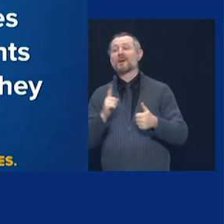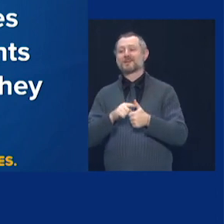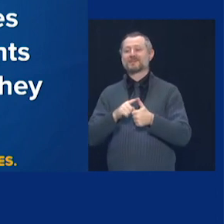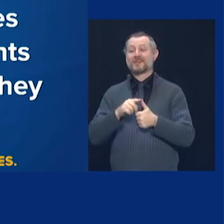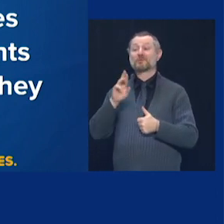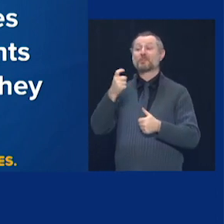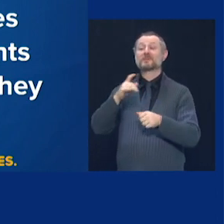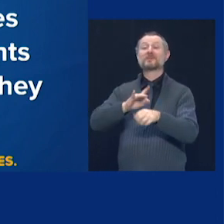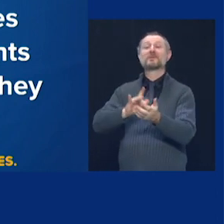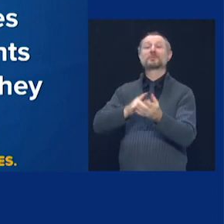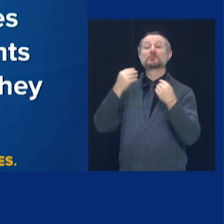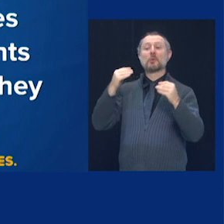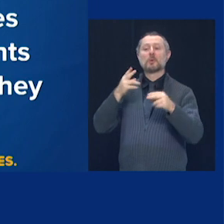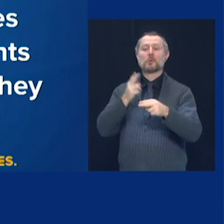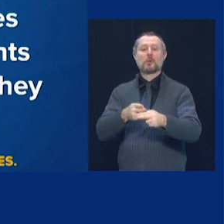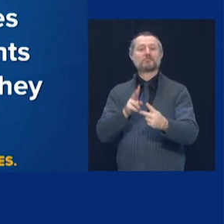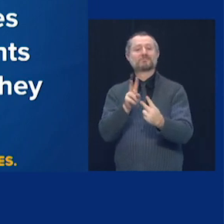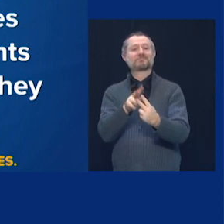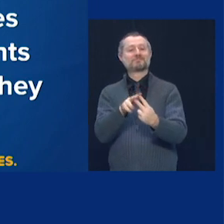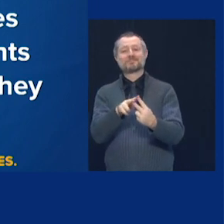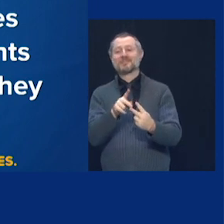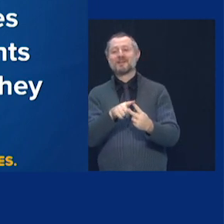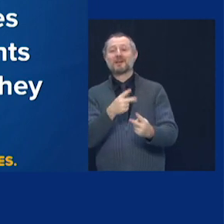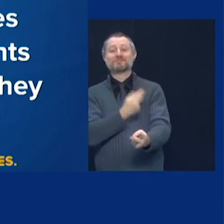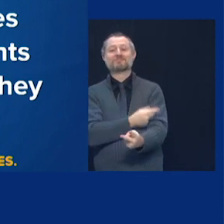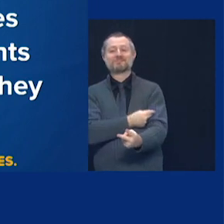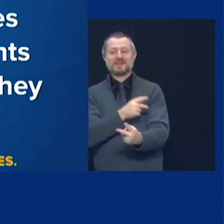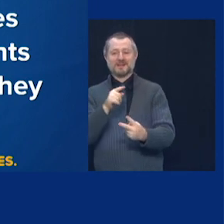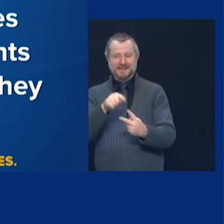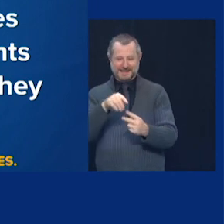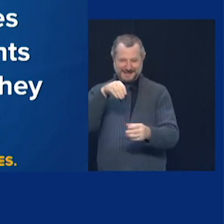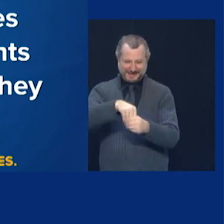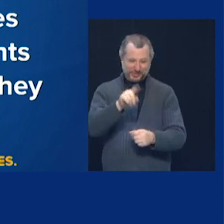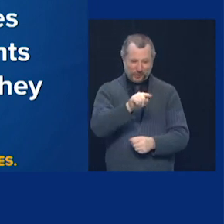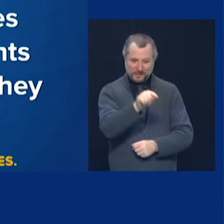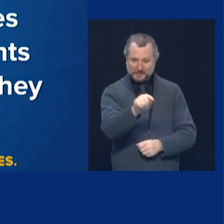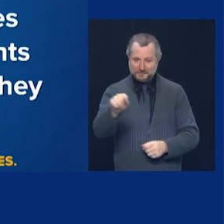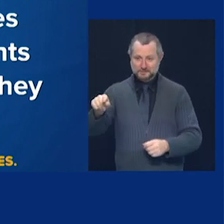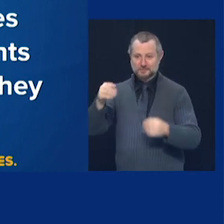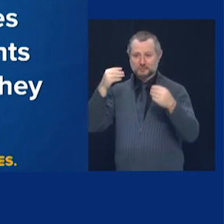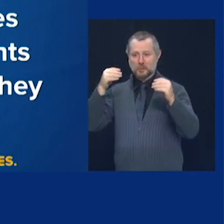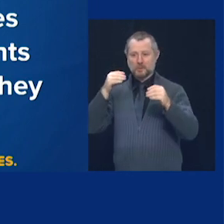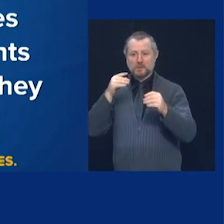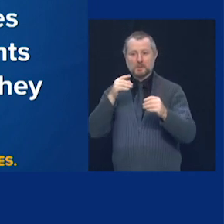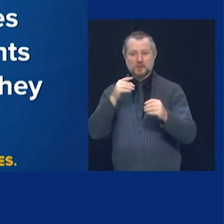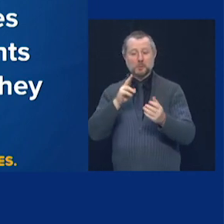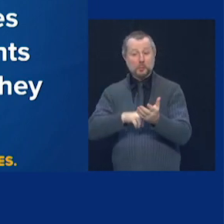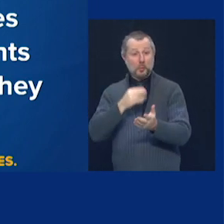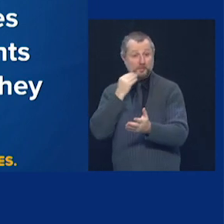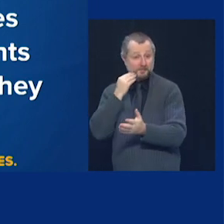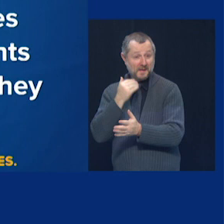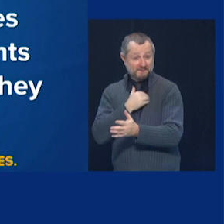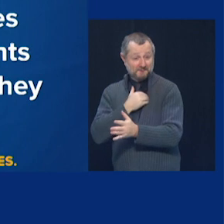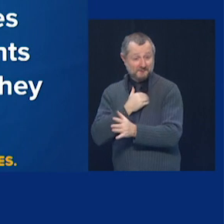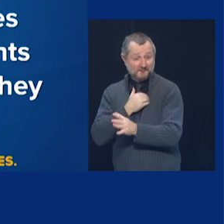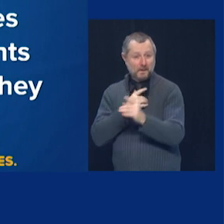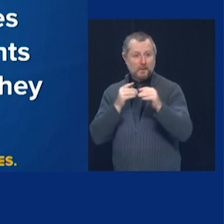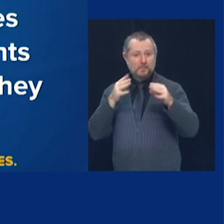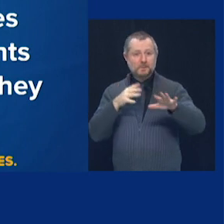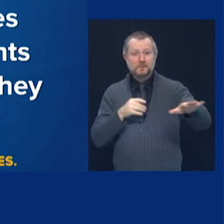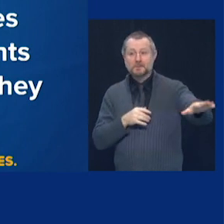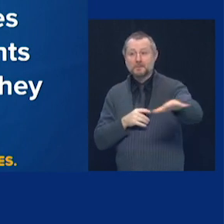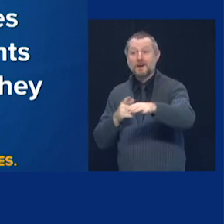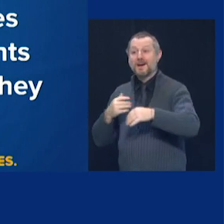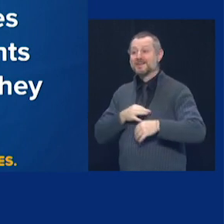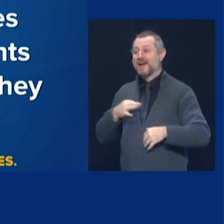in nursing homes, which will take a burden off the nursing home staff. And